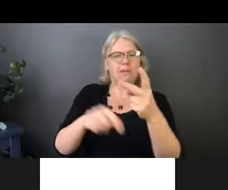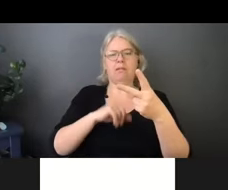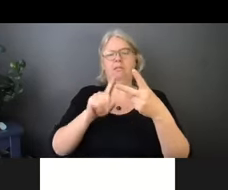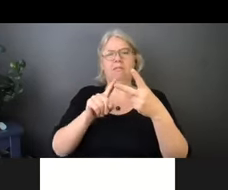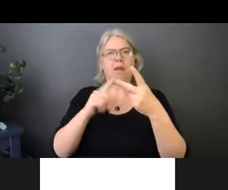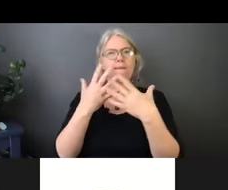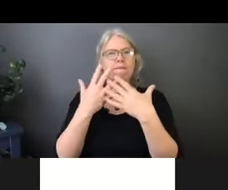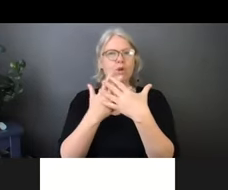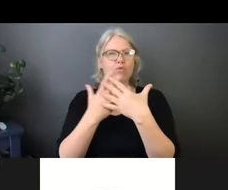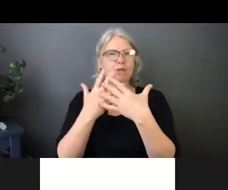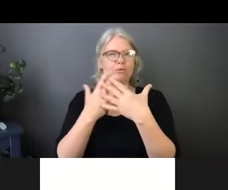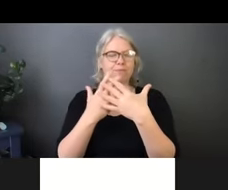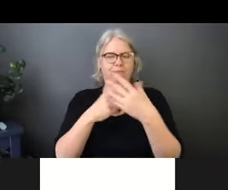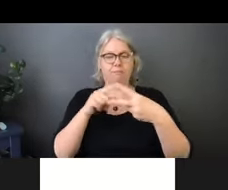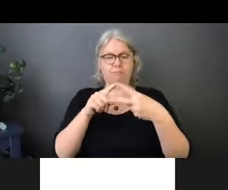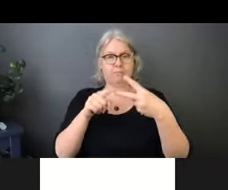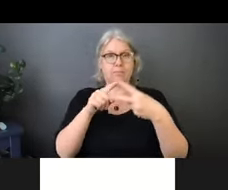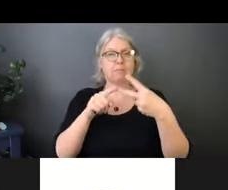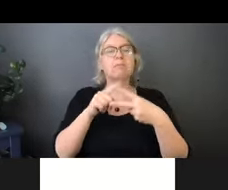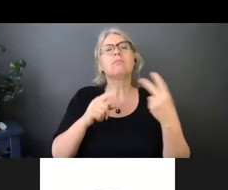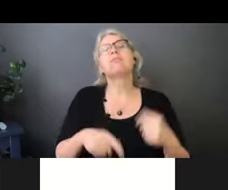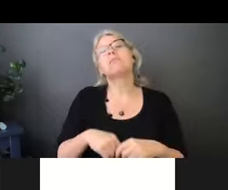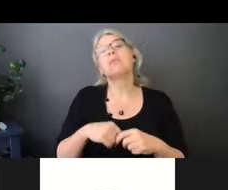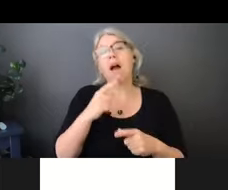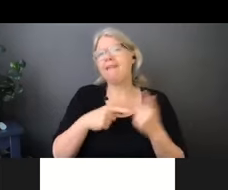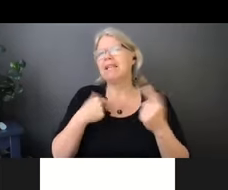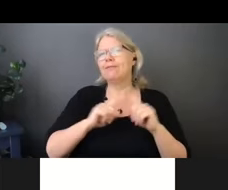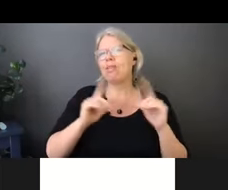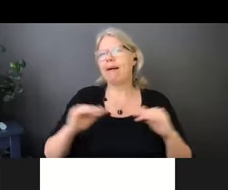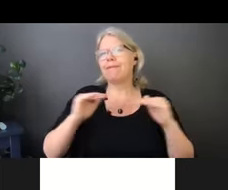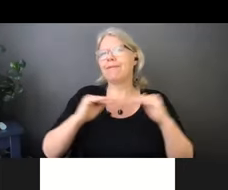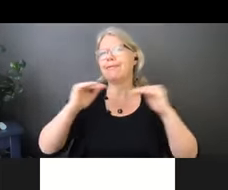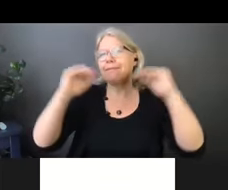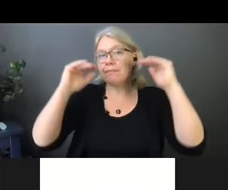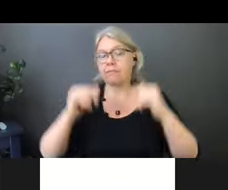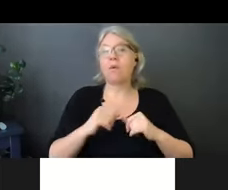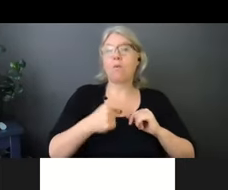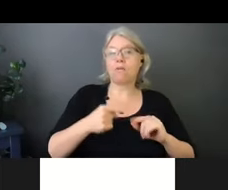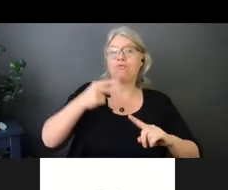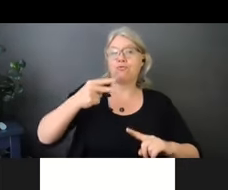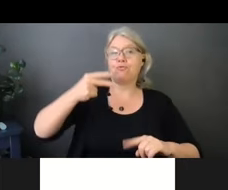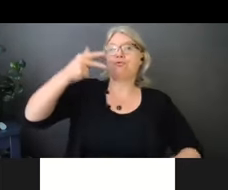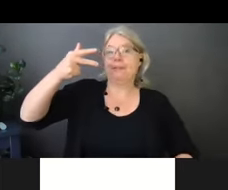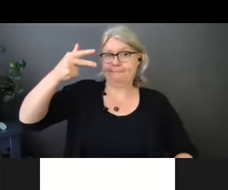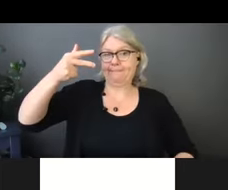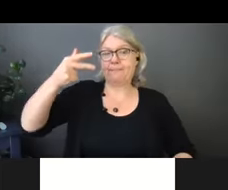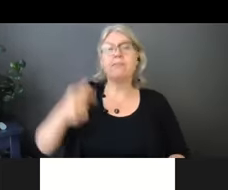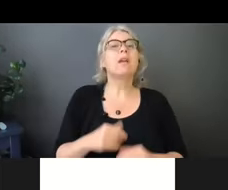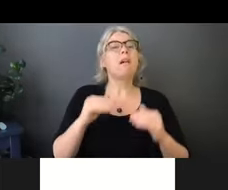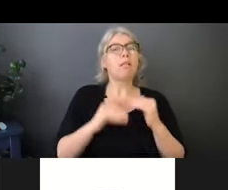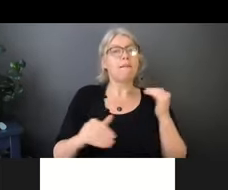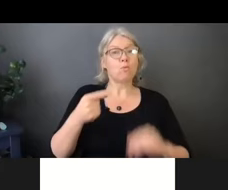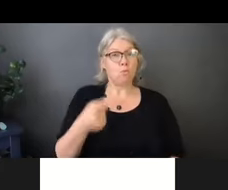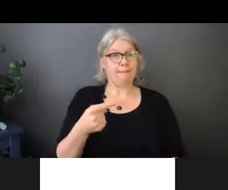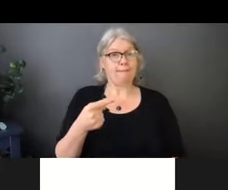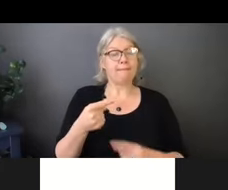And there are levels. So a level one, level two, and level three. So a level one mask is what they're